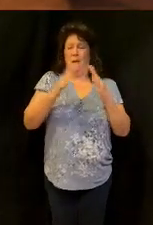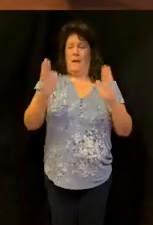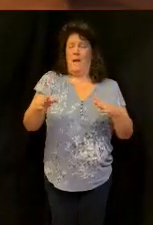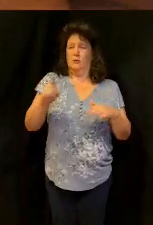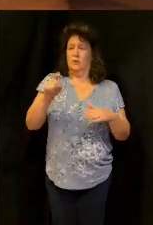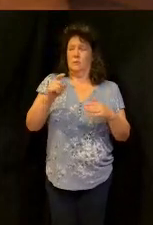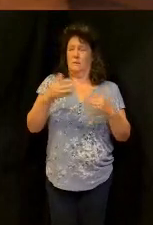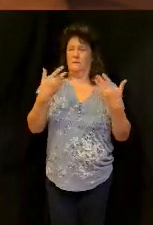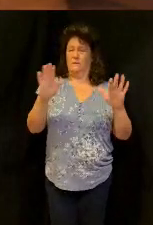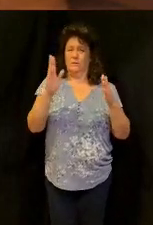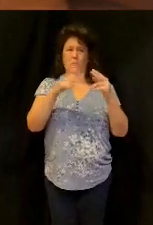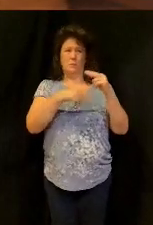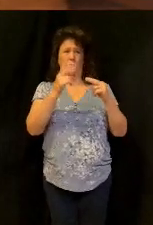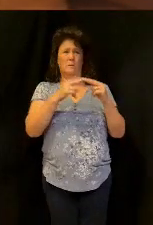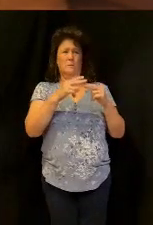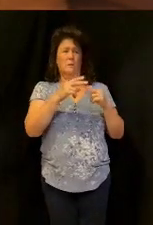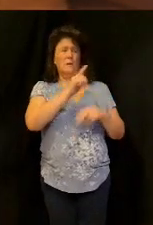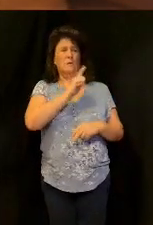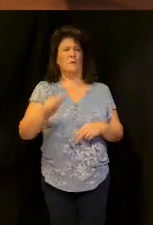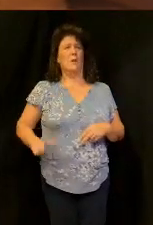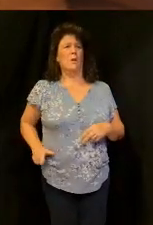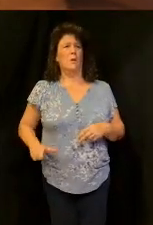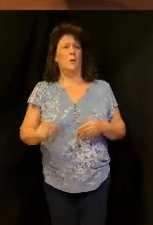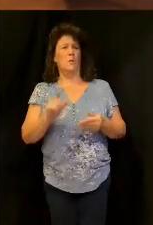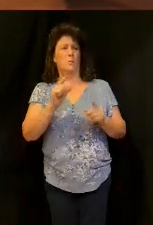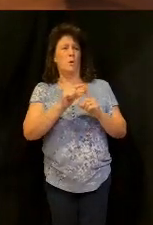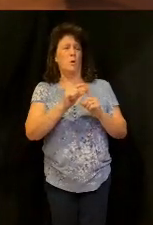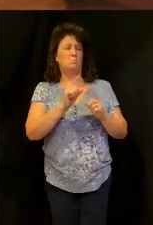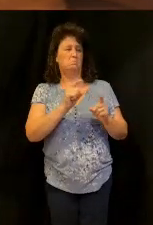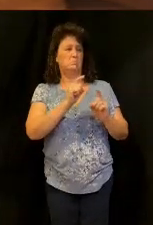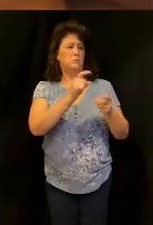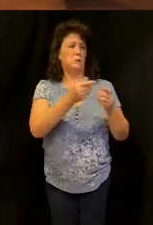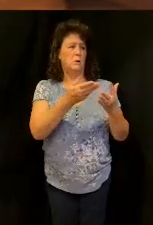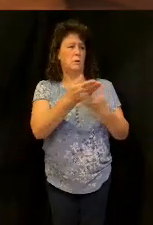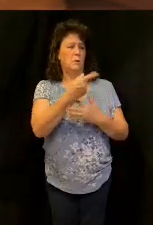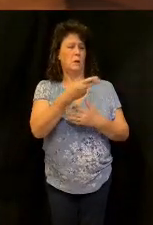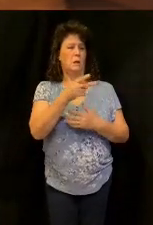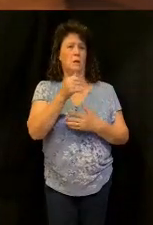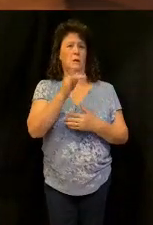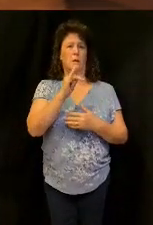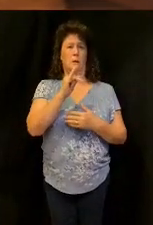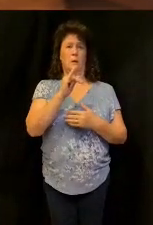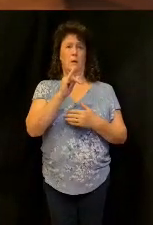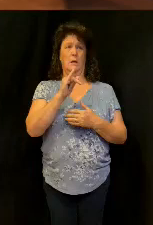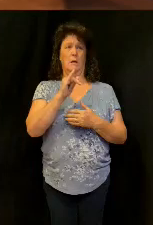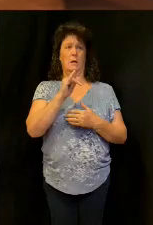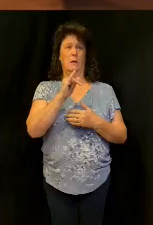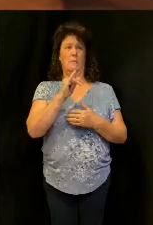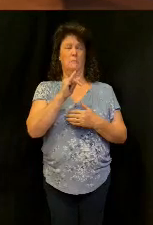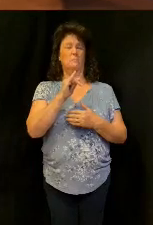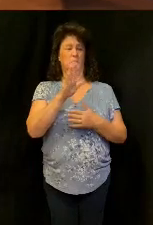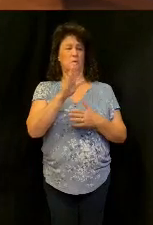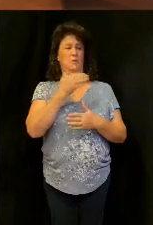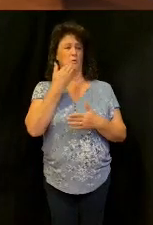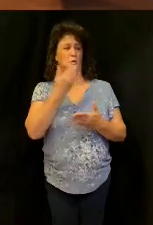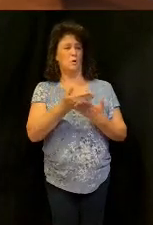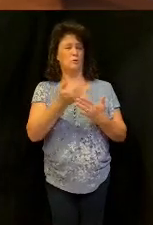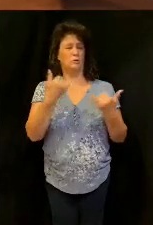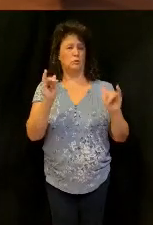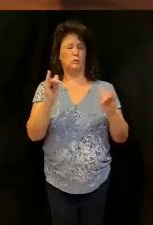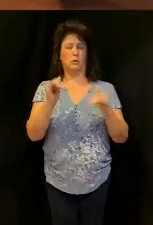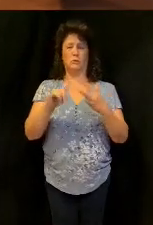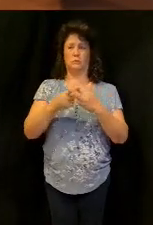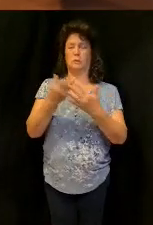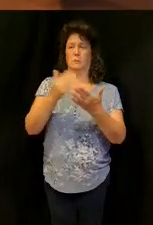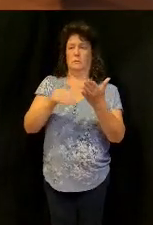house should be built, then the word of the Lord came by Haggai the prophet, saying, it is time for you yourselves to dwell in your paneled houses, and this